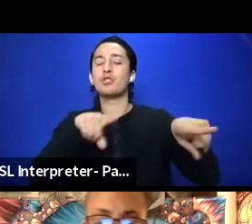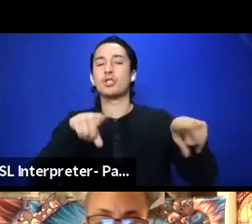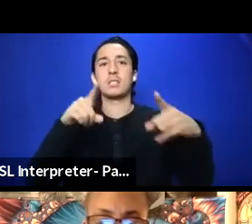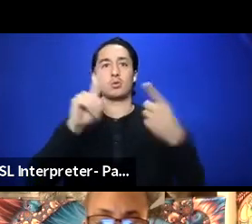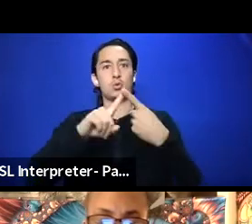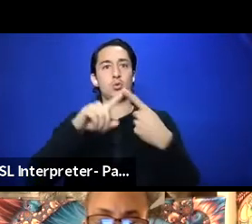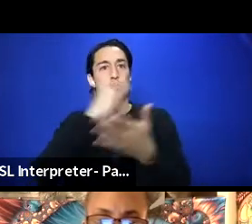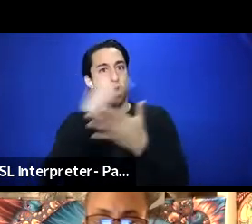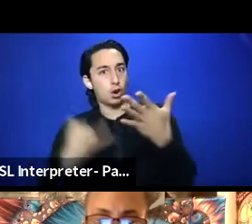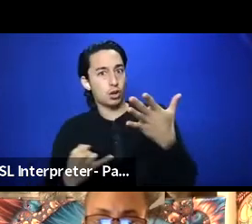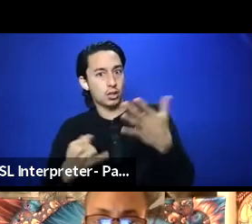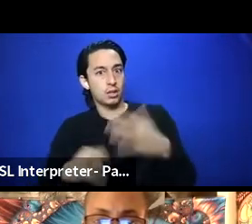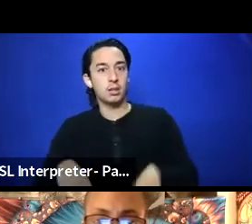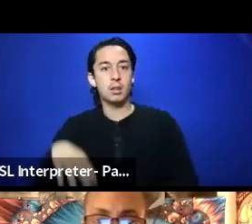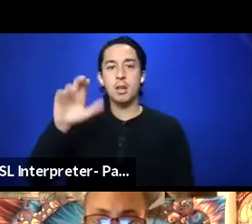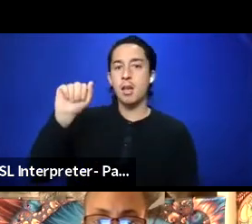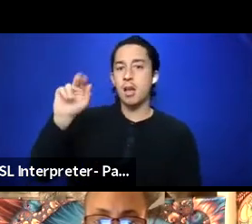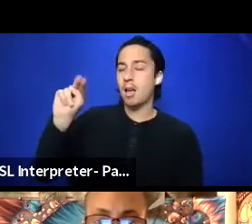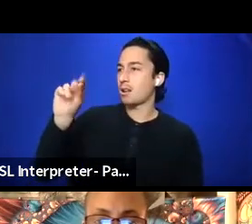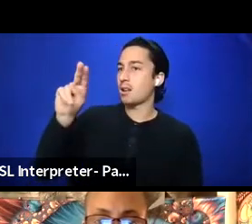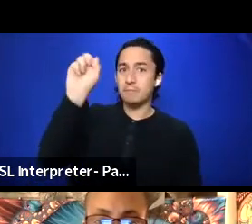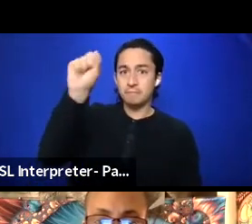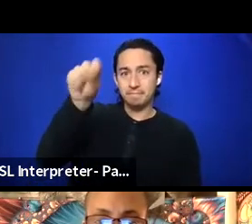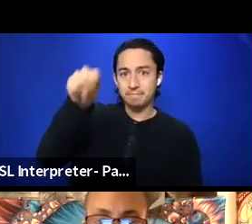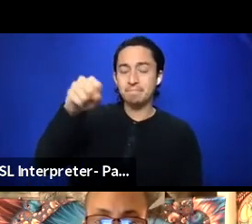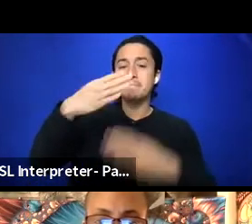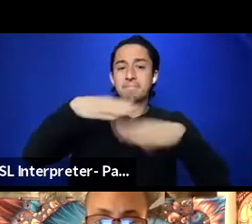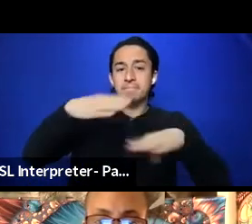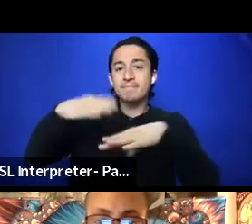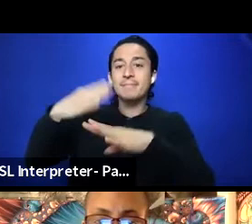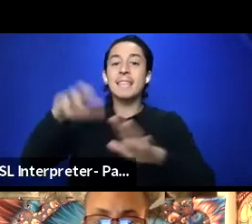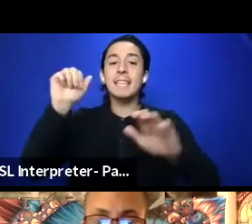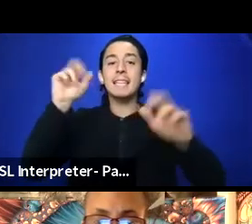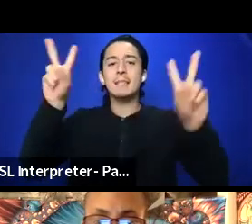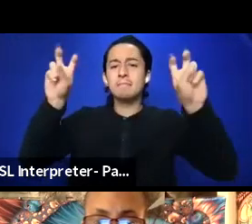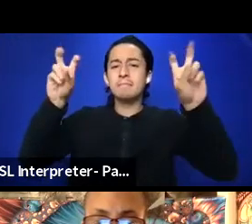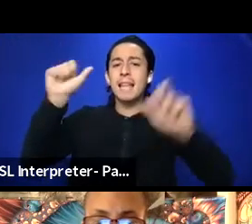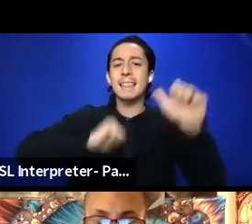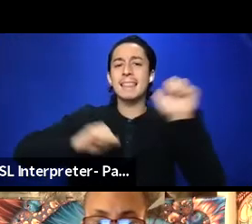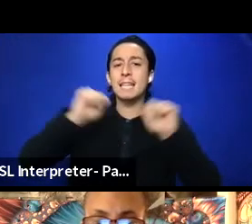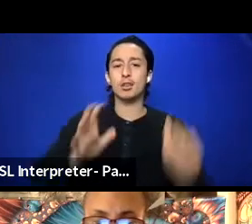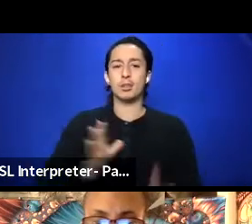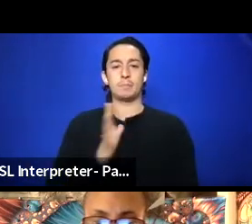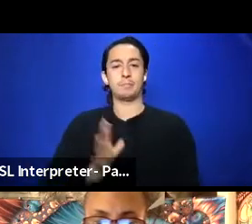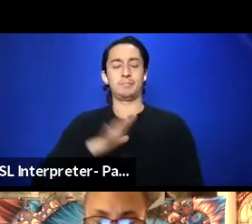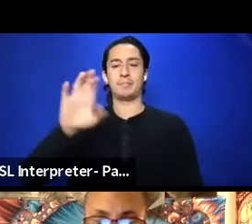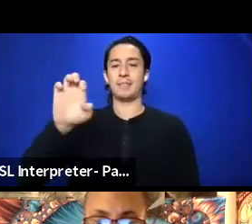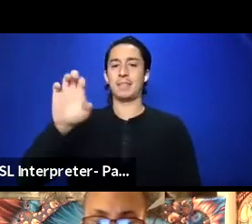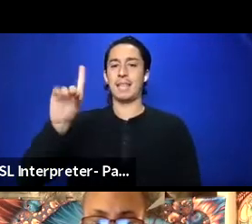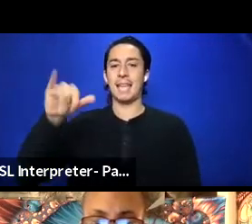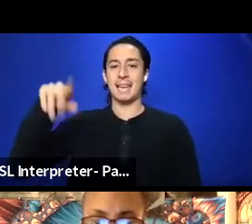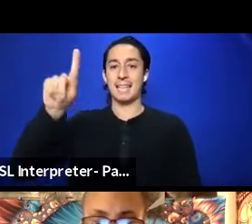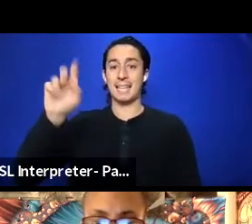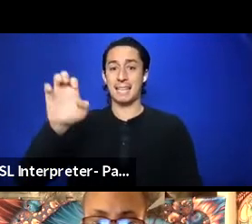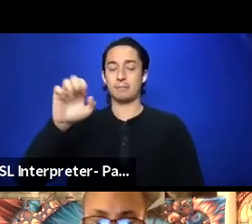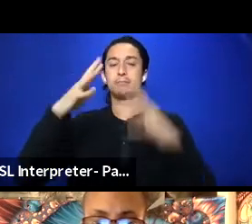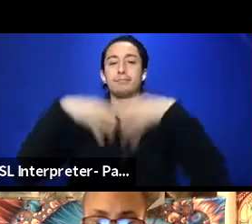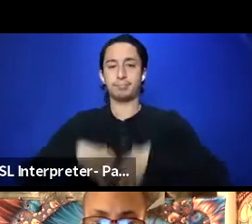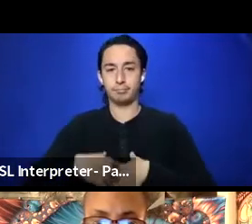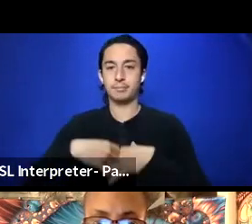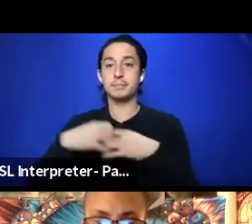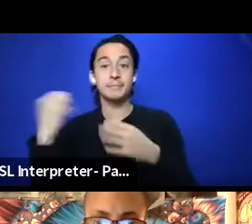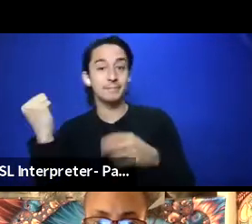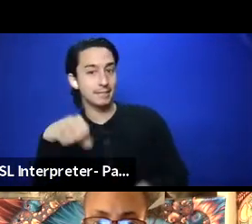Yeah, I'm hearing, I'm of the dismantling of theater etiquette. Yeah, yeah, yes. Other things.